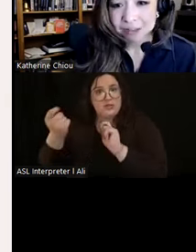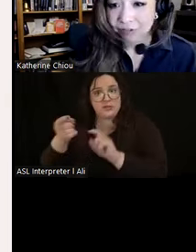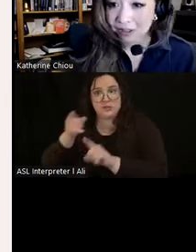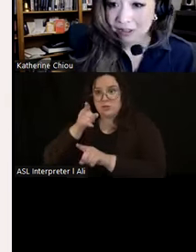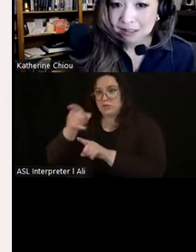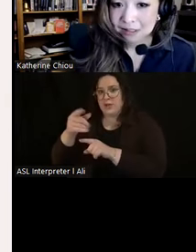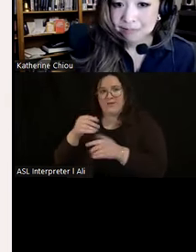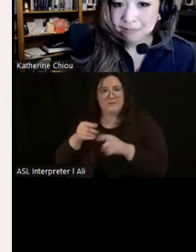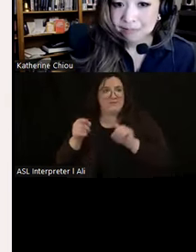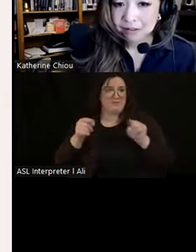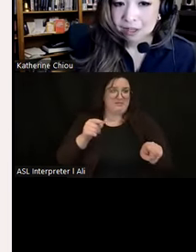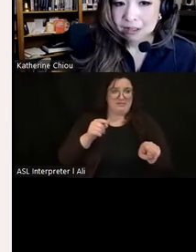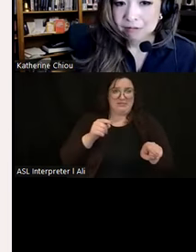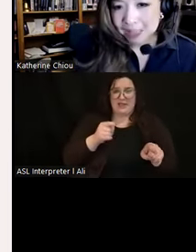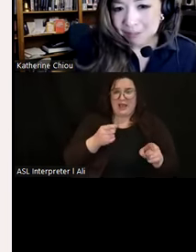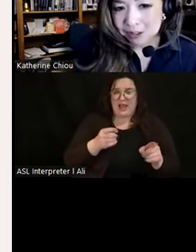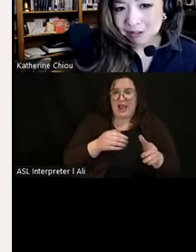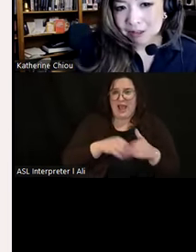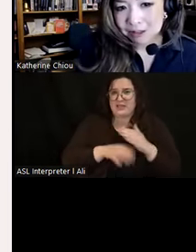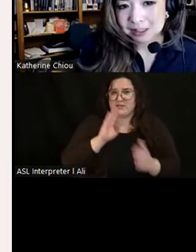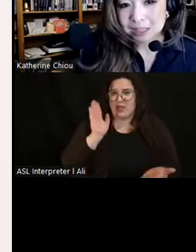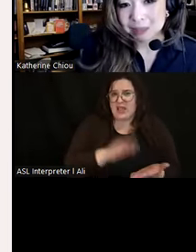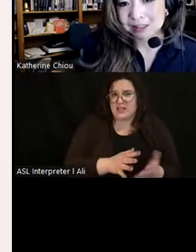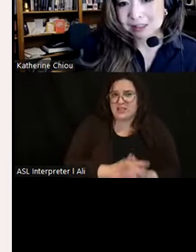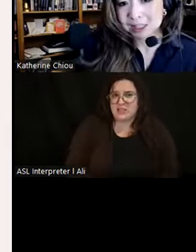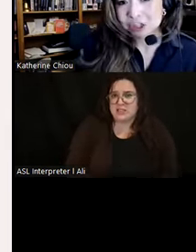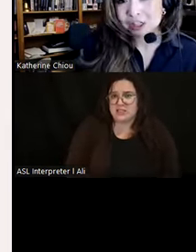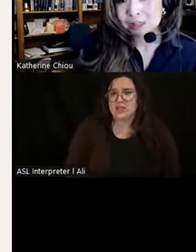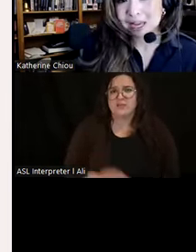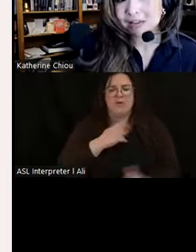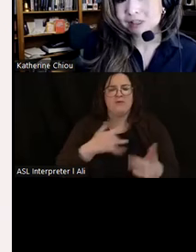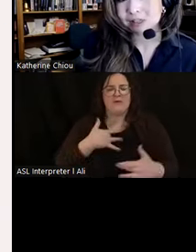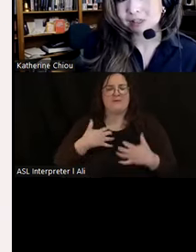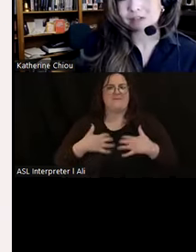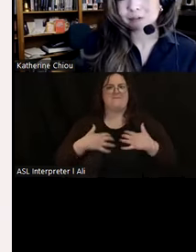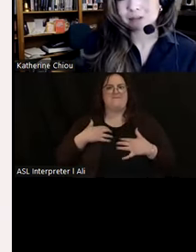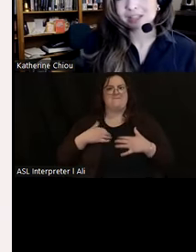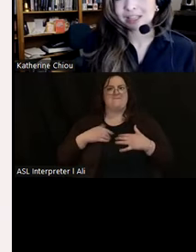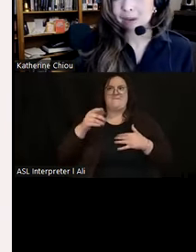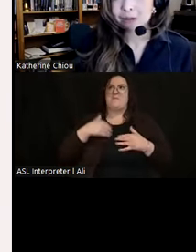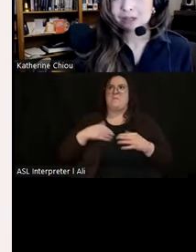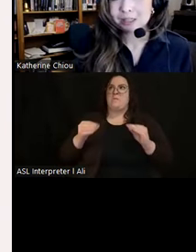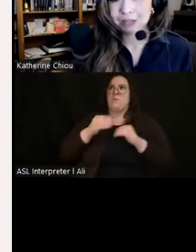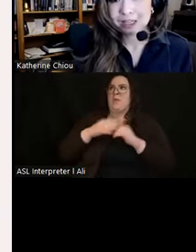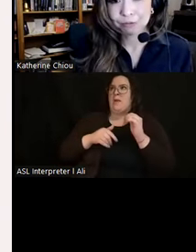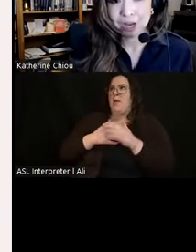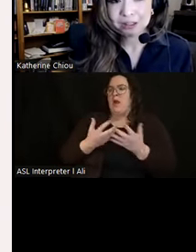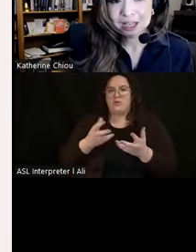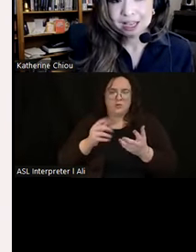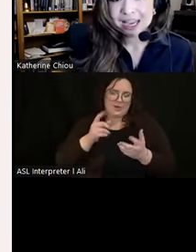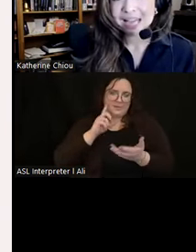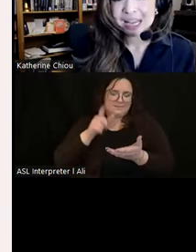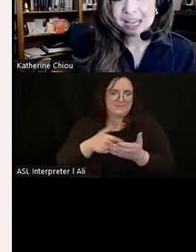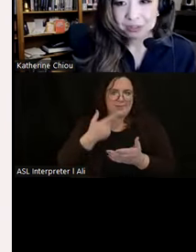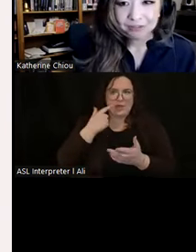access to far less. Resentment surrounding status-based distinctions may have resulted from such elaborate displays of wealth